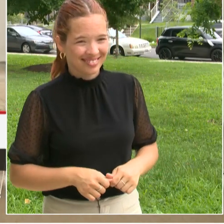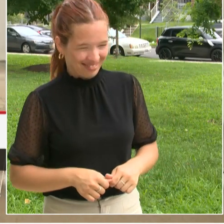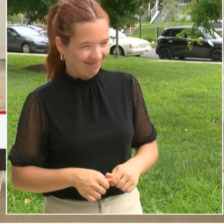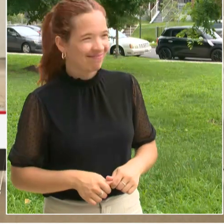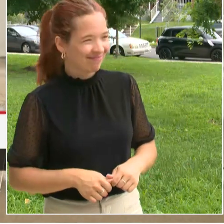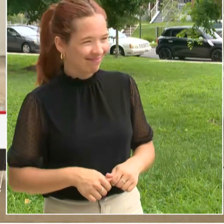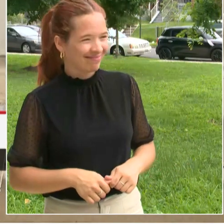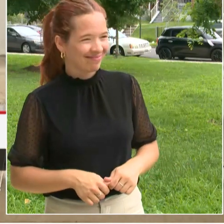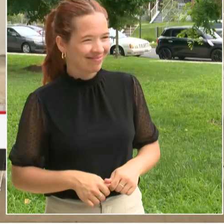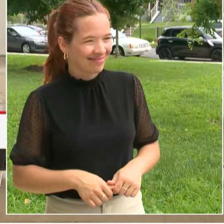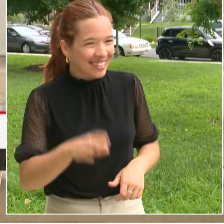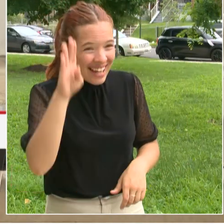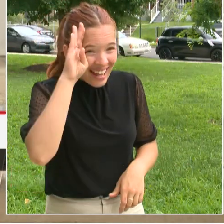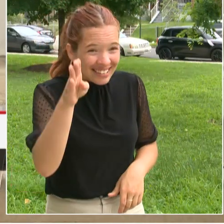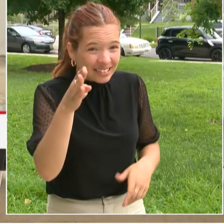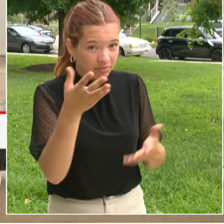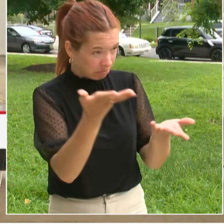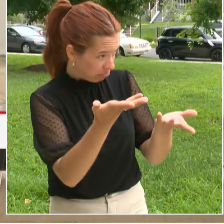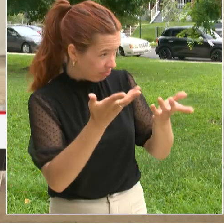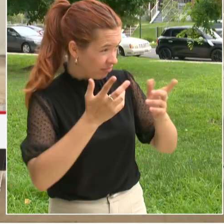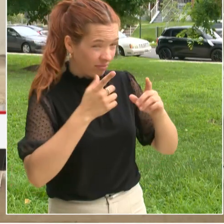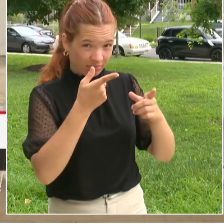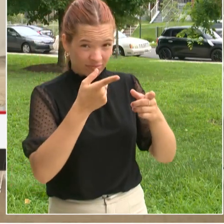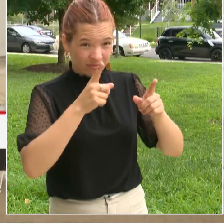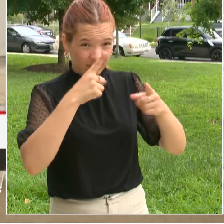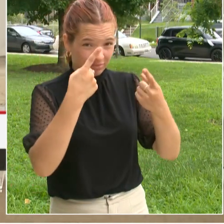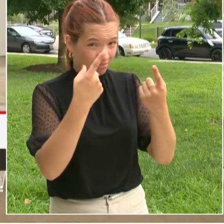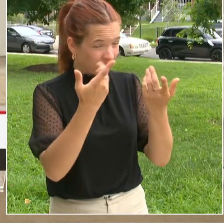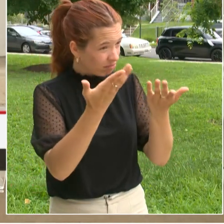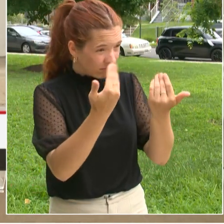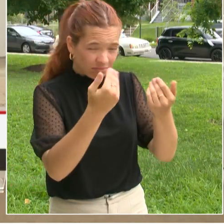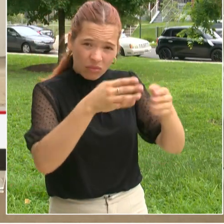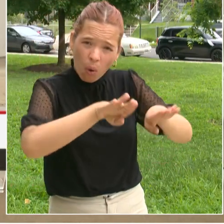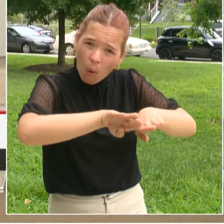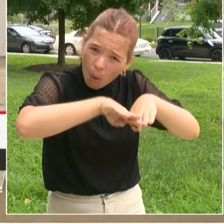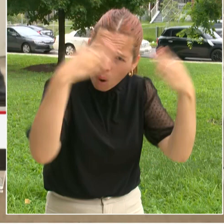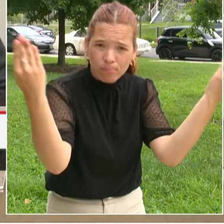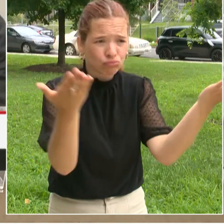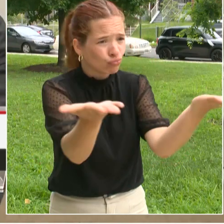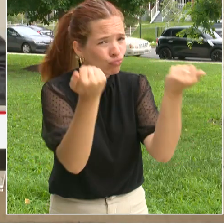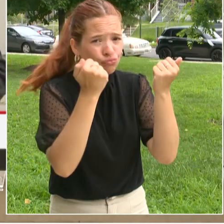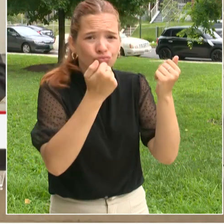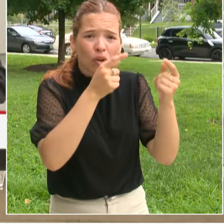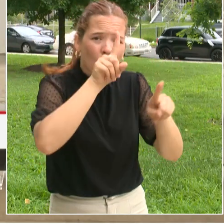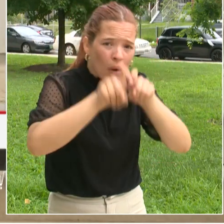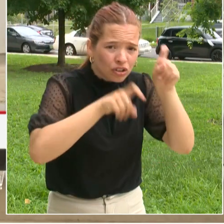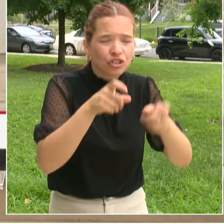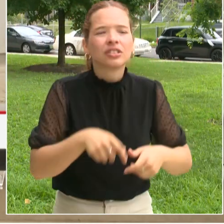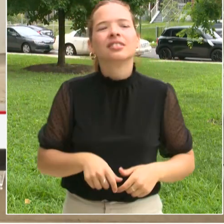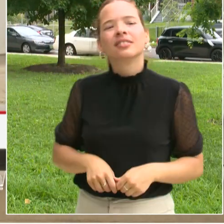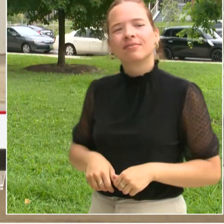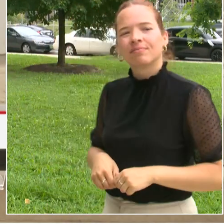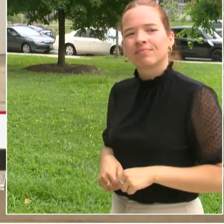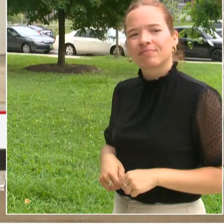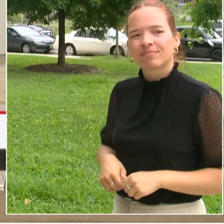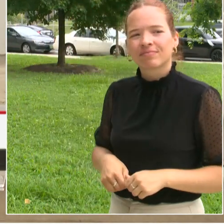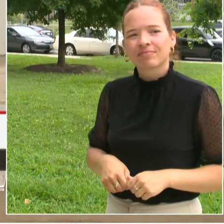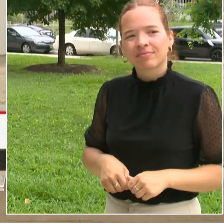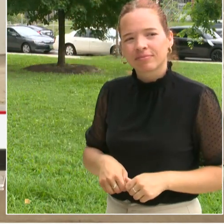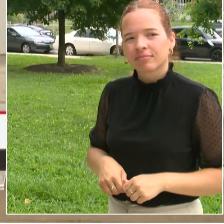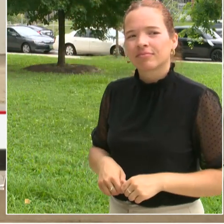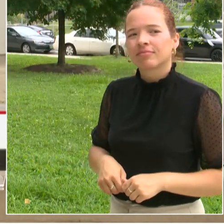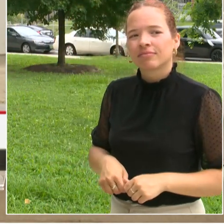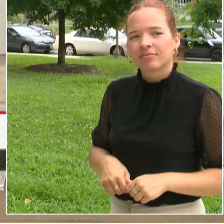Yeah, are there any questions? We'll just open it up. Could be for any of us. Yes, actually, Kate Ryan with WTOP. I had a question about